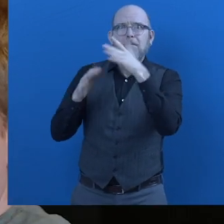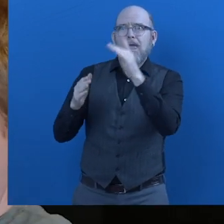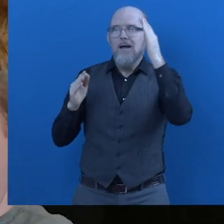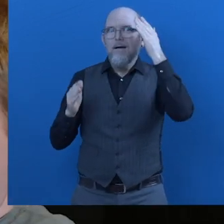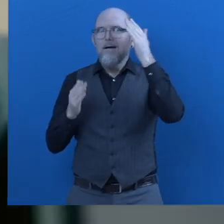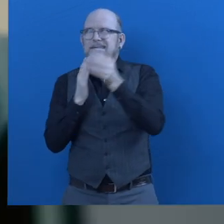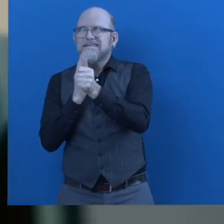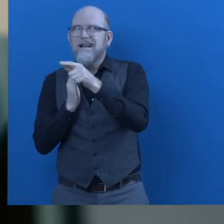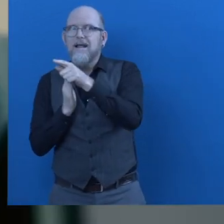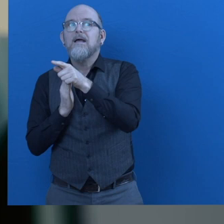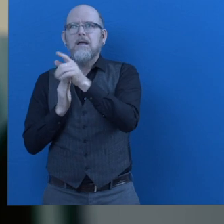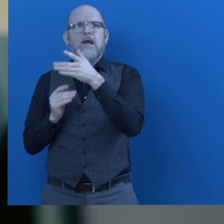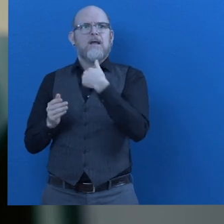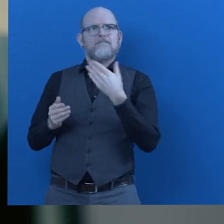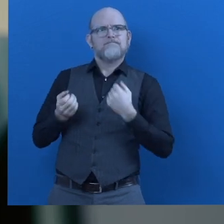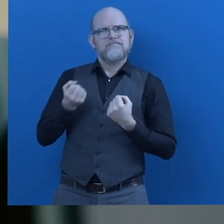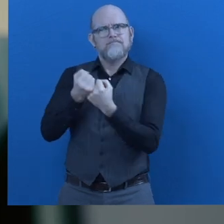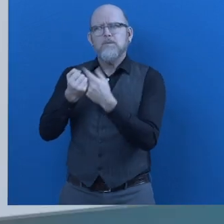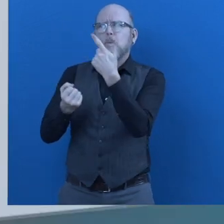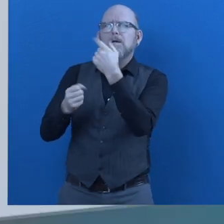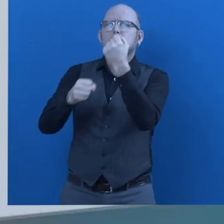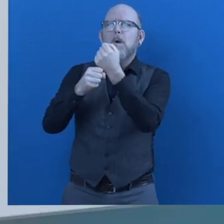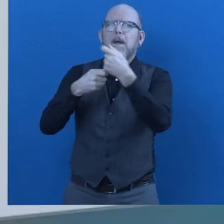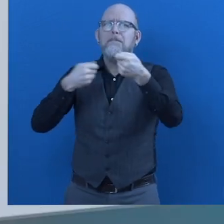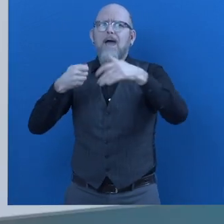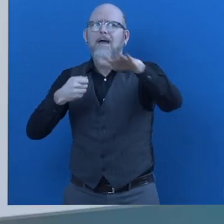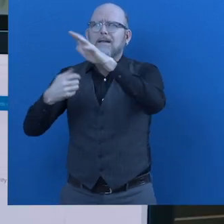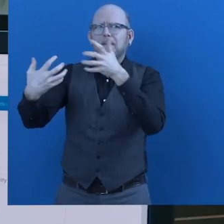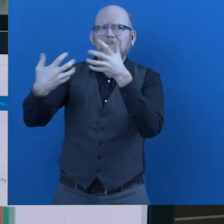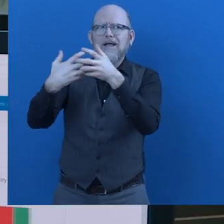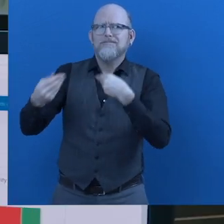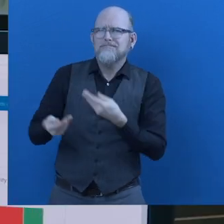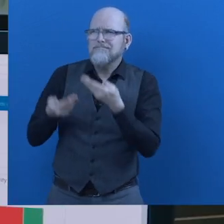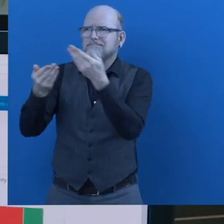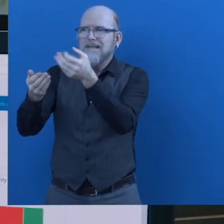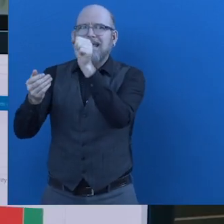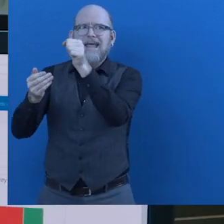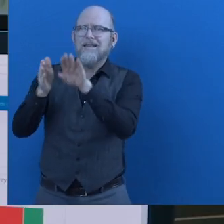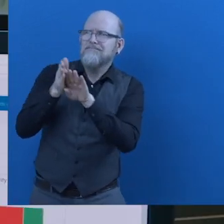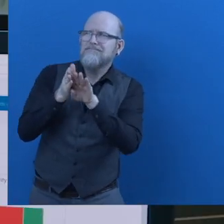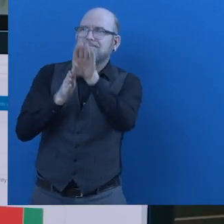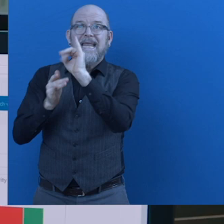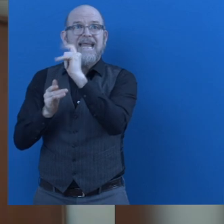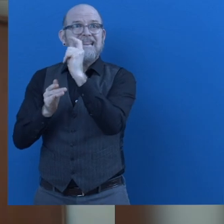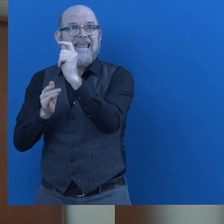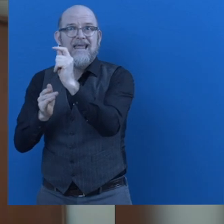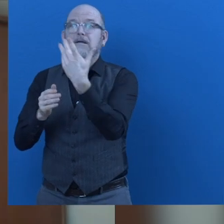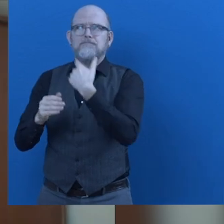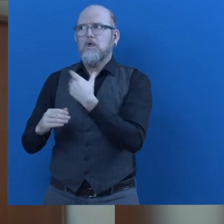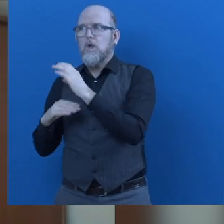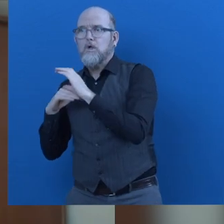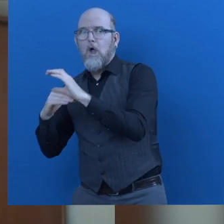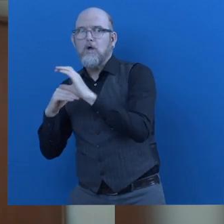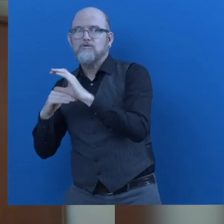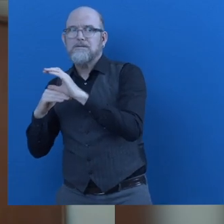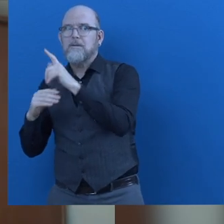with a tailor-made approach. Via career-long job coaching, we provide a coaching adapted to the specific